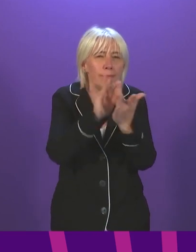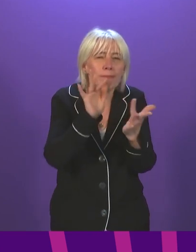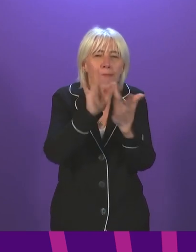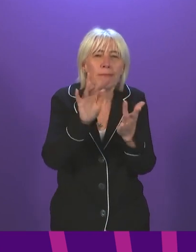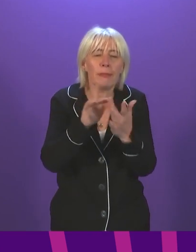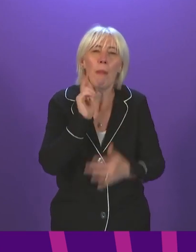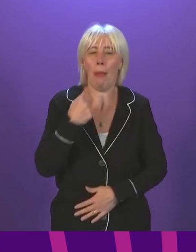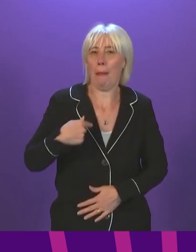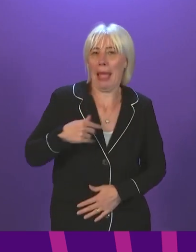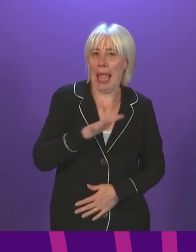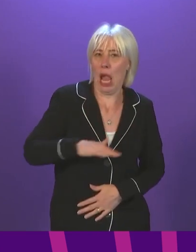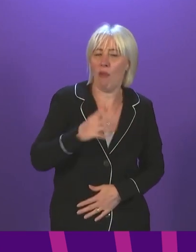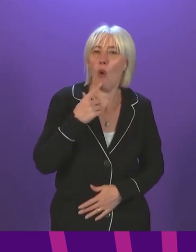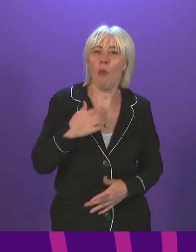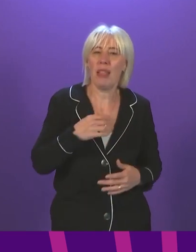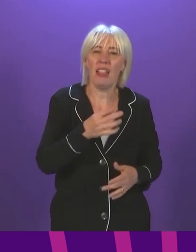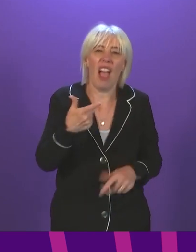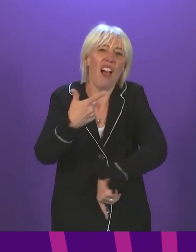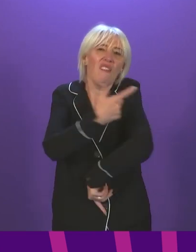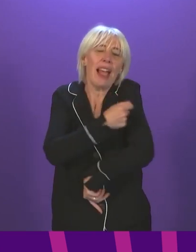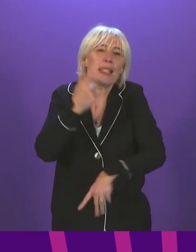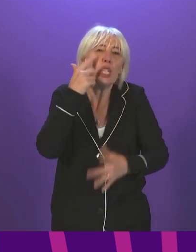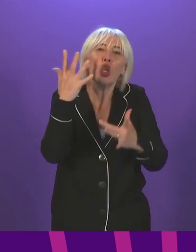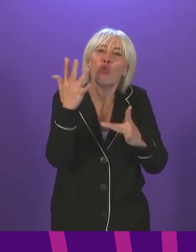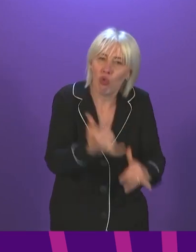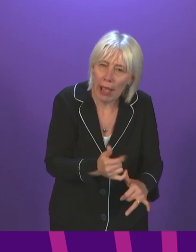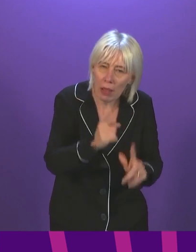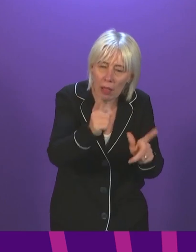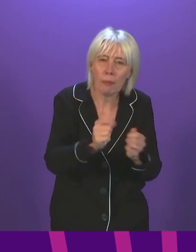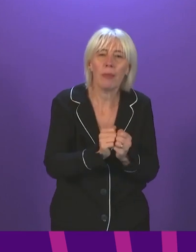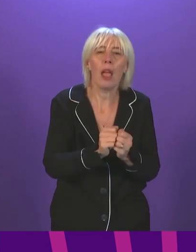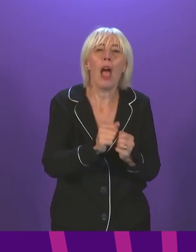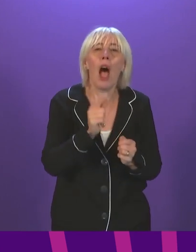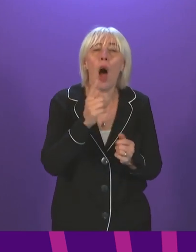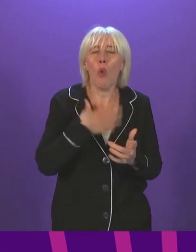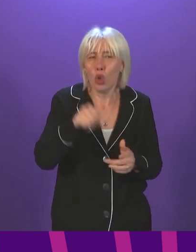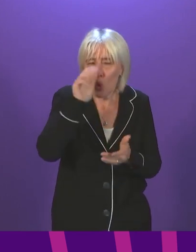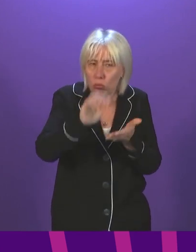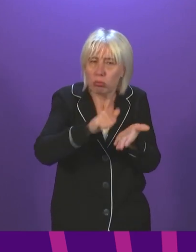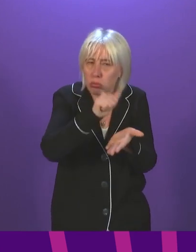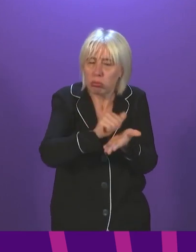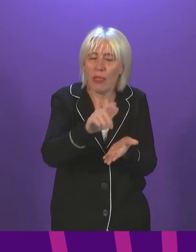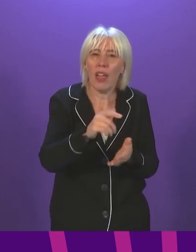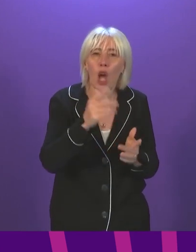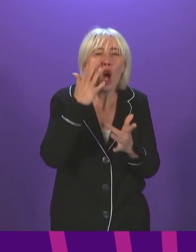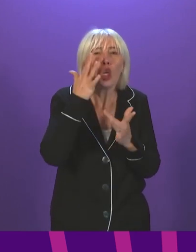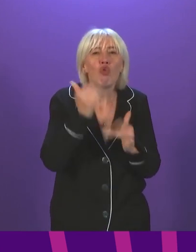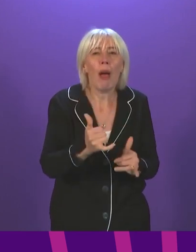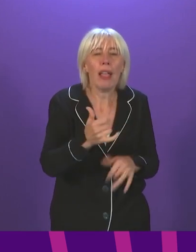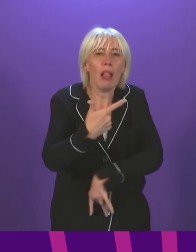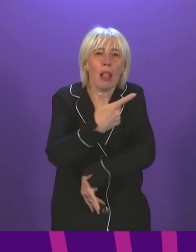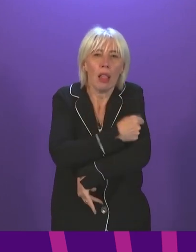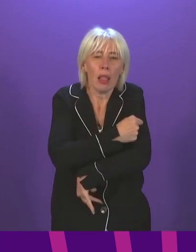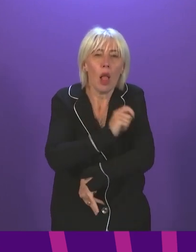vaccine trial participants. Can the First Minister provide an assurance that trial participants will be included in the forthcoming